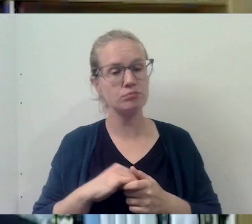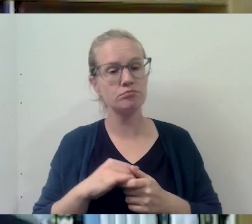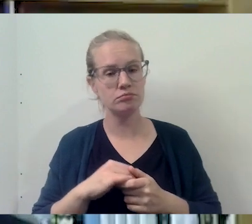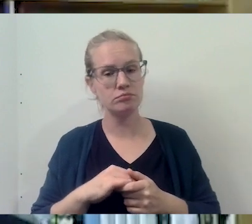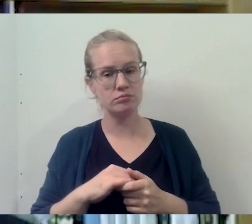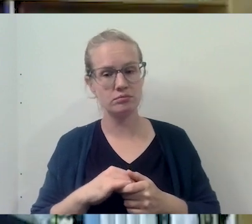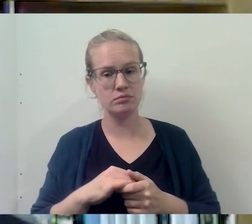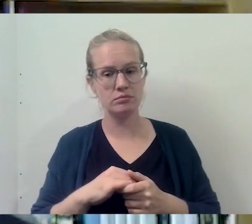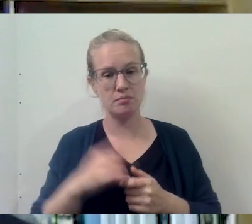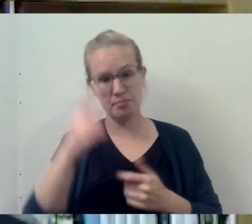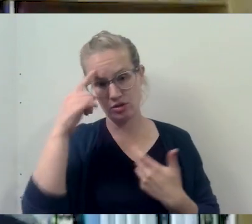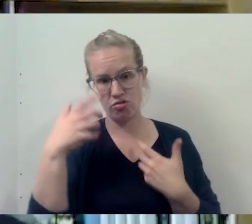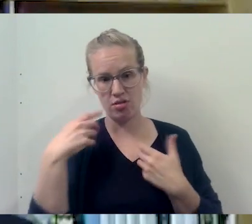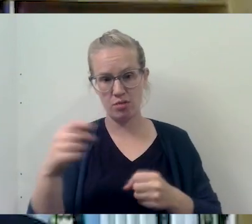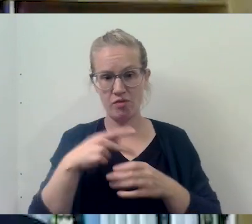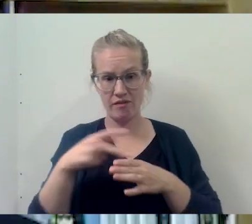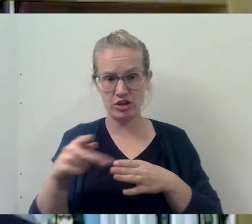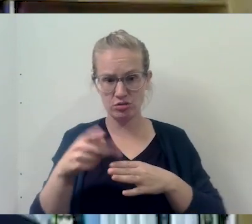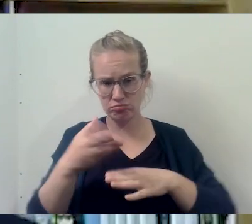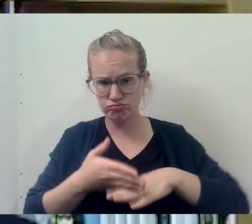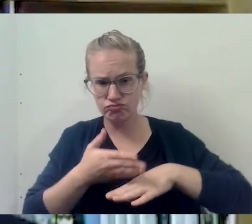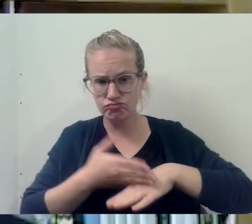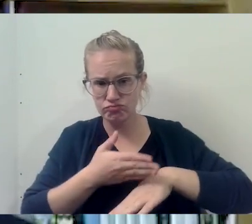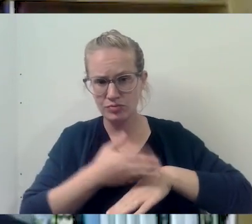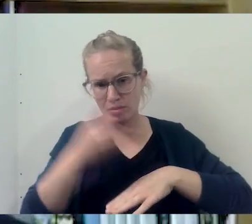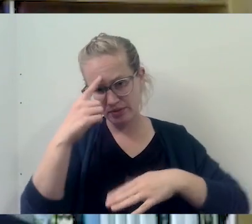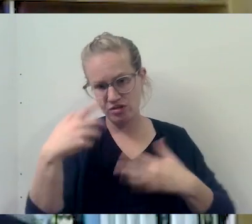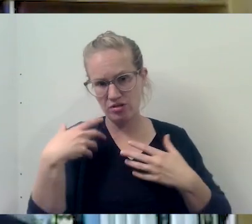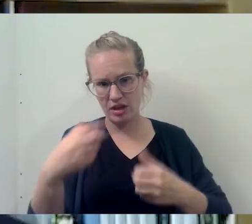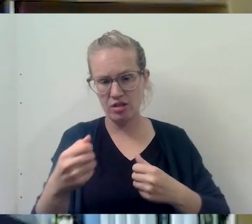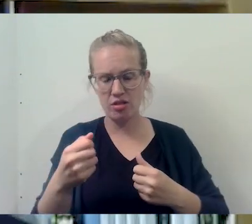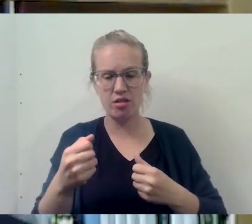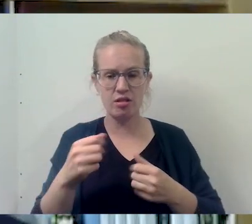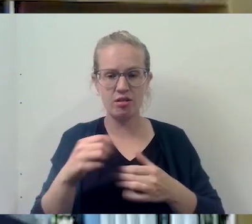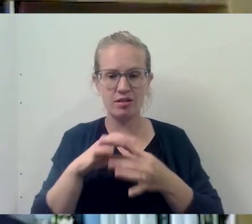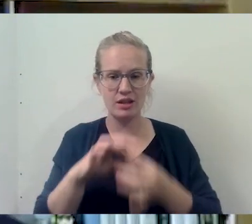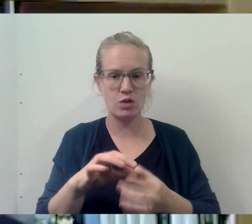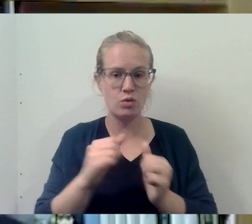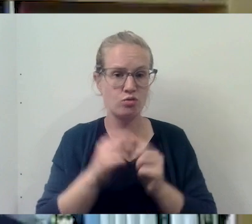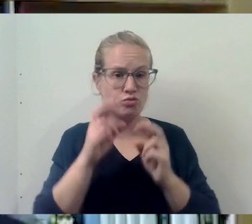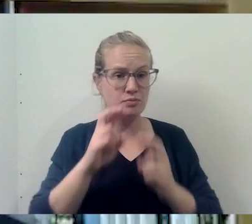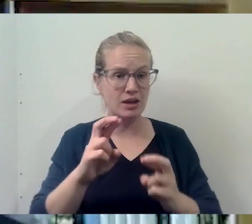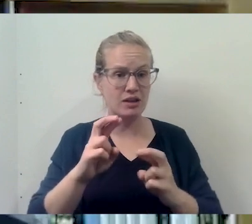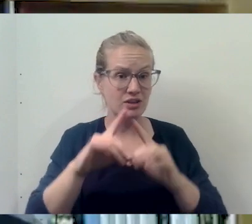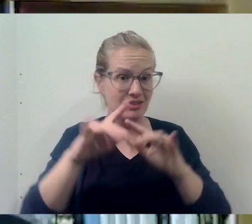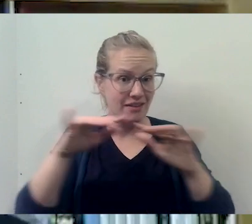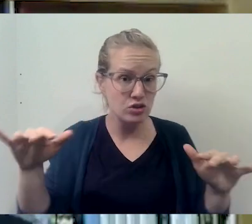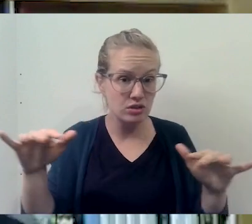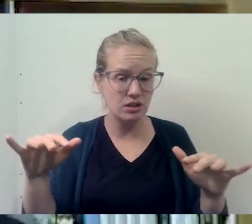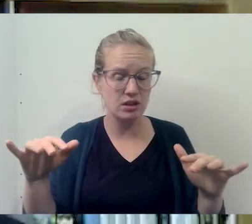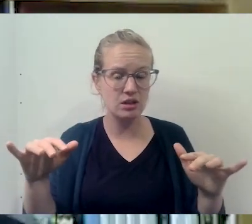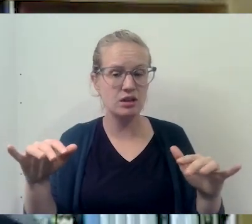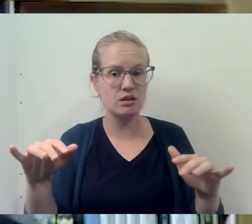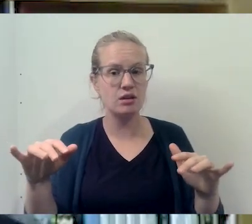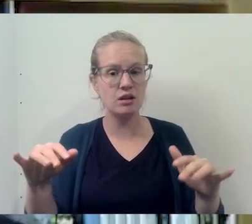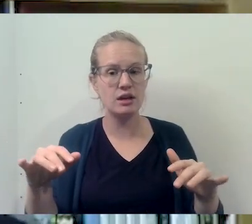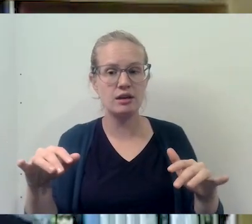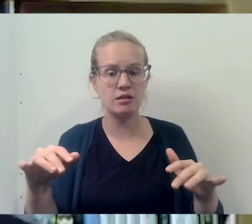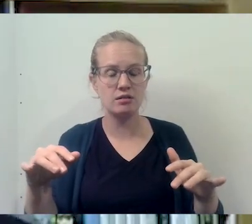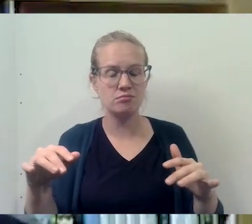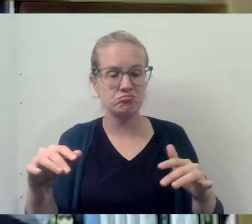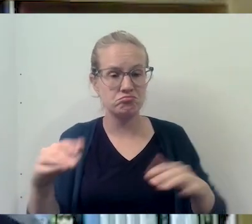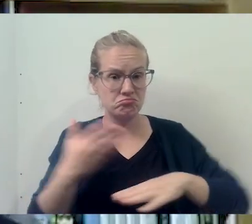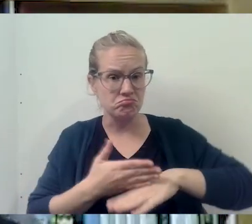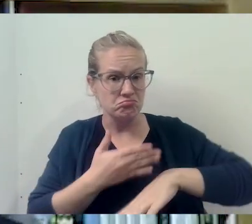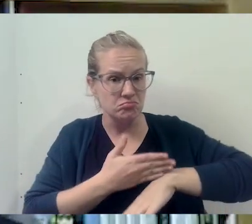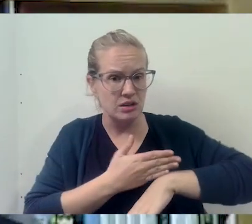as a, as a mental health profession or the mental health missions around, uh, being respectful of diversity and, uh, and, you know,